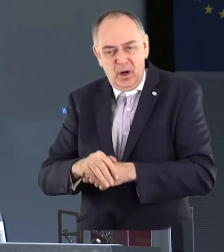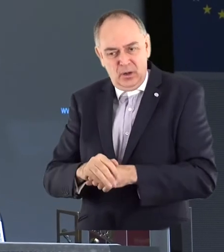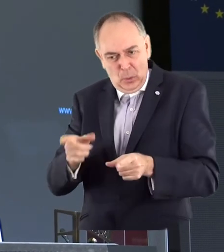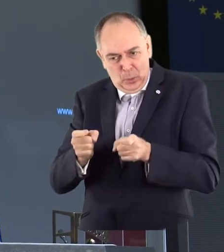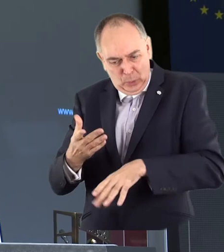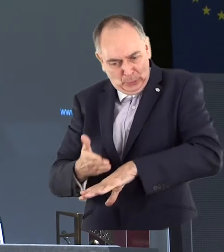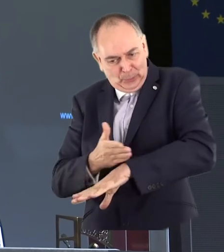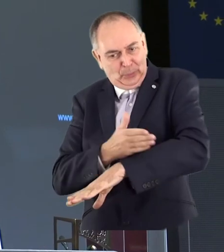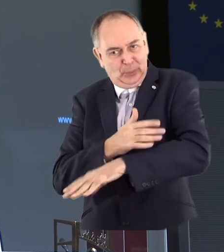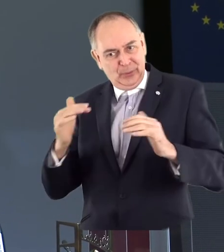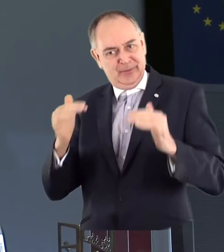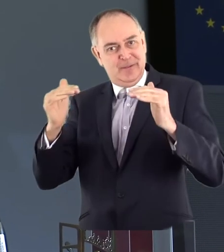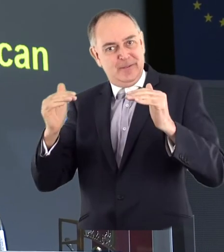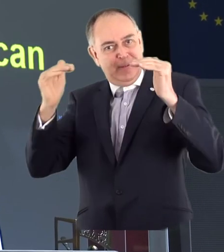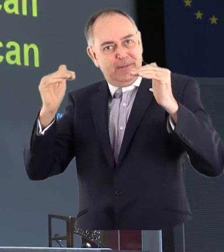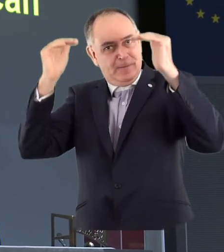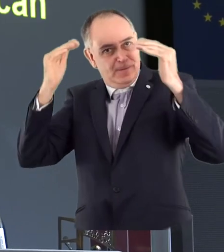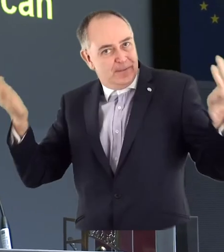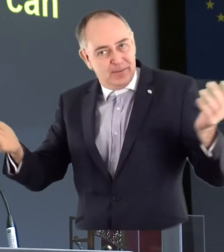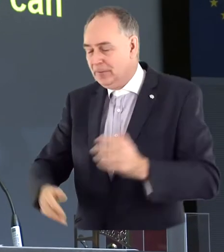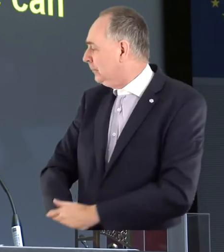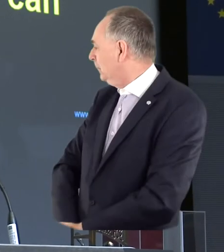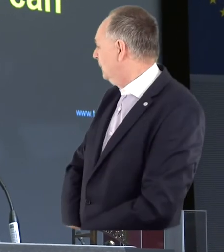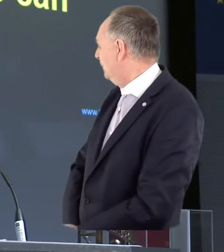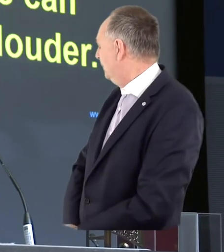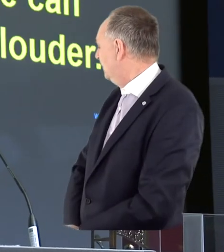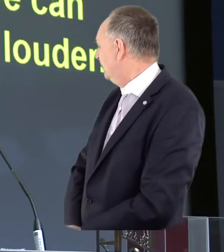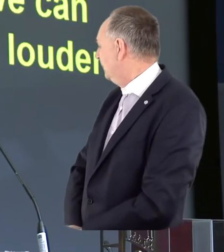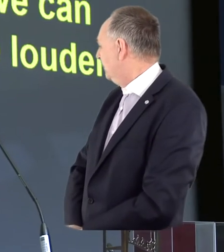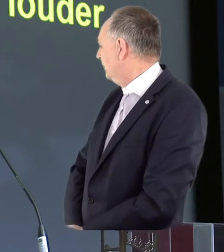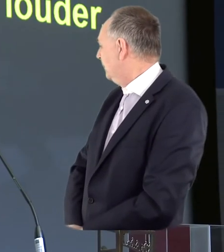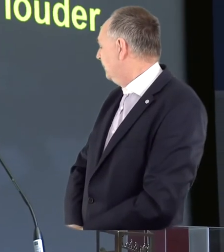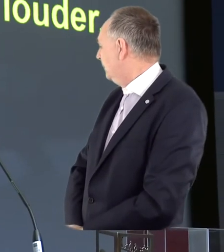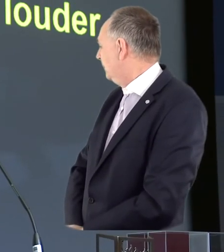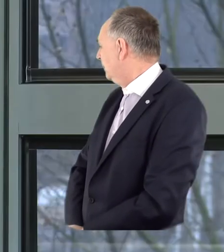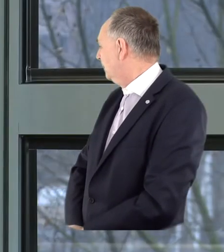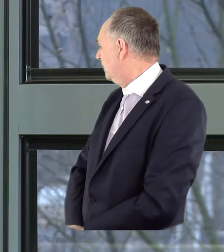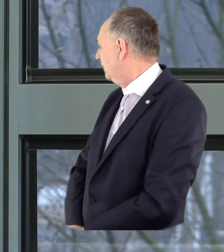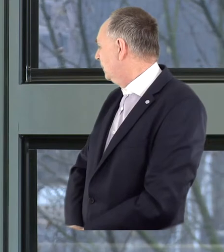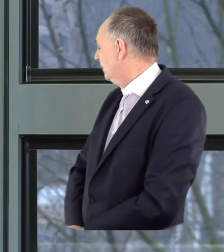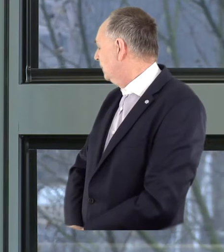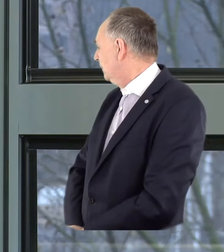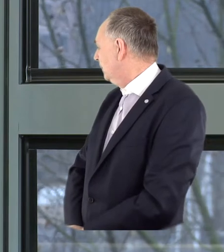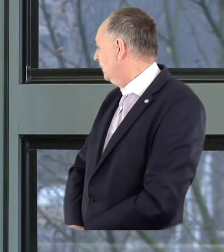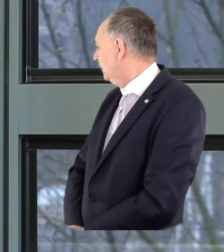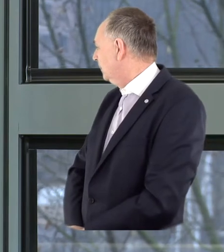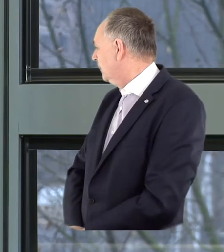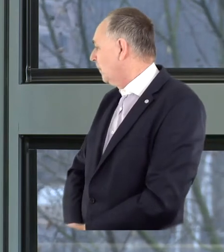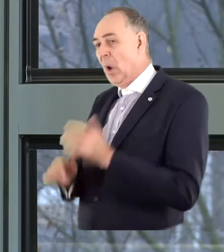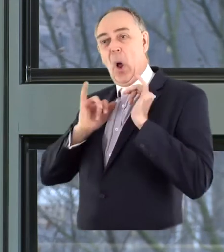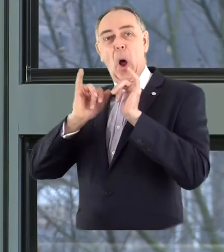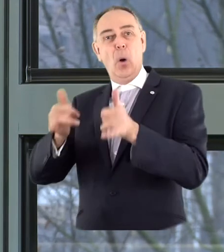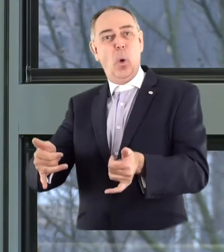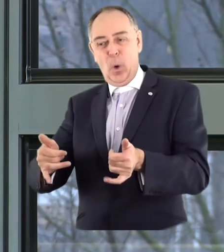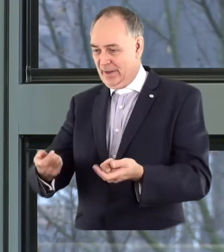of course we can reach higher and we can be louder and we can be, I think, better. I think there is one thing that it does not